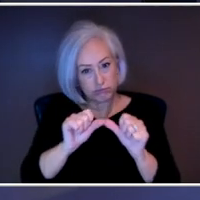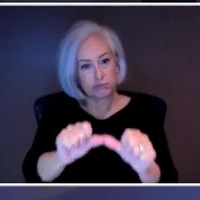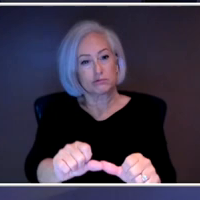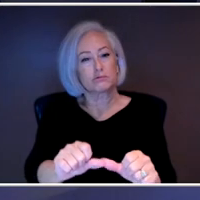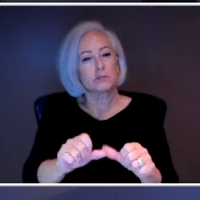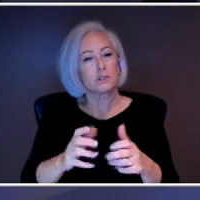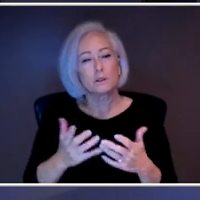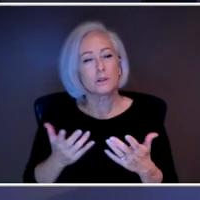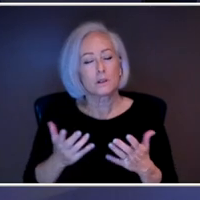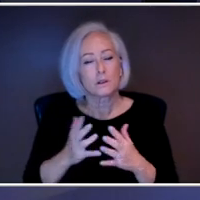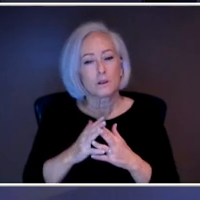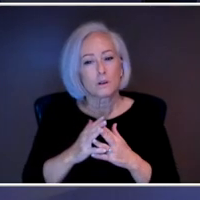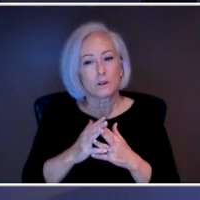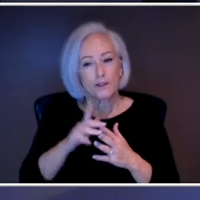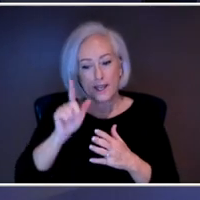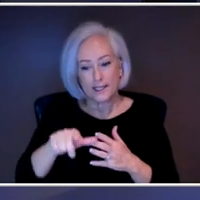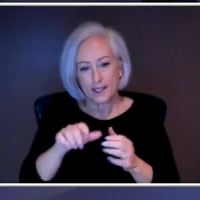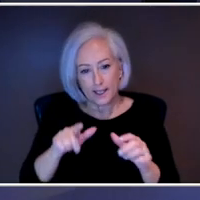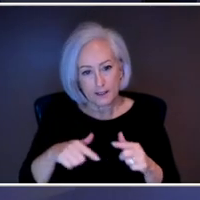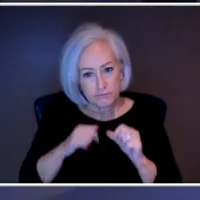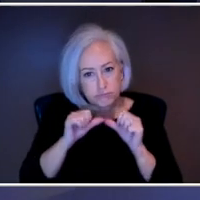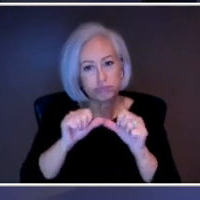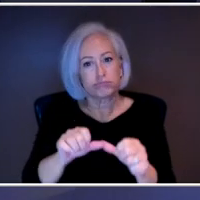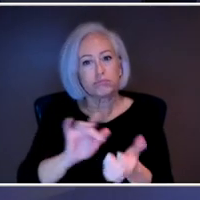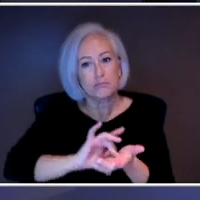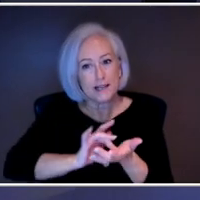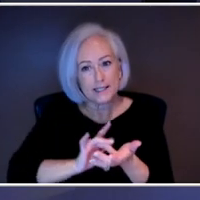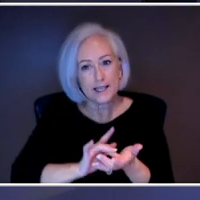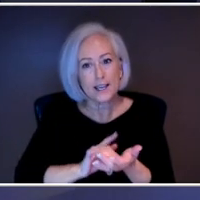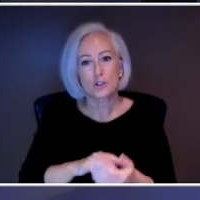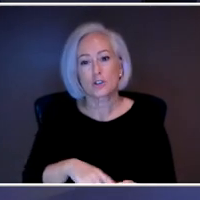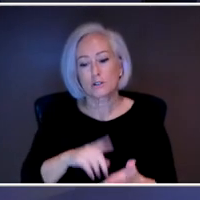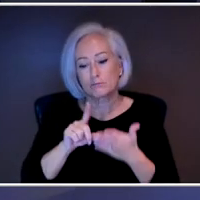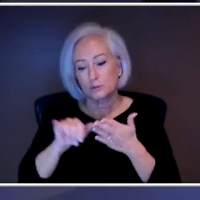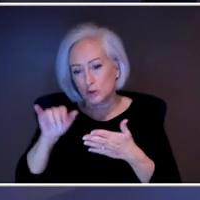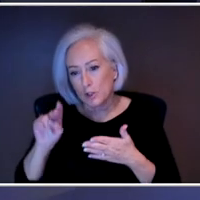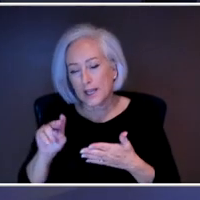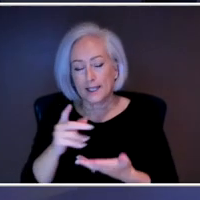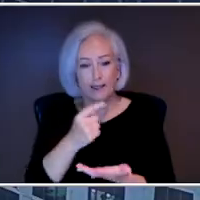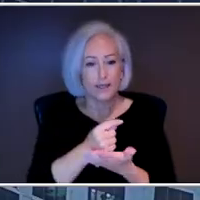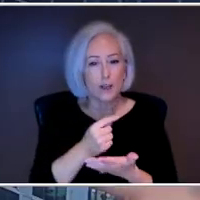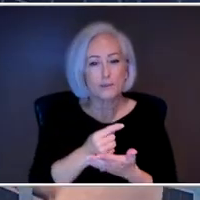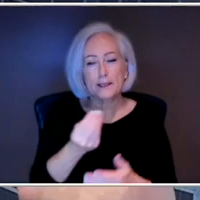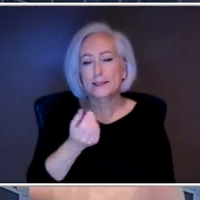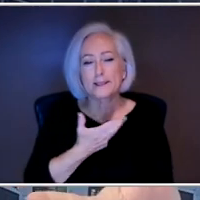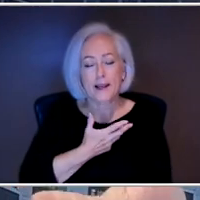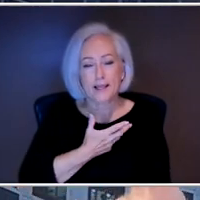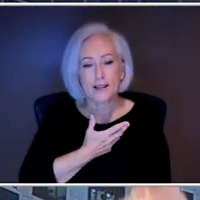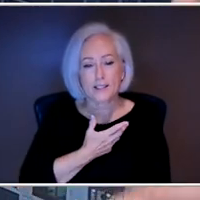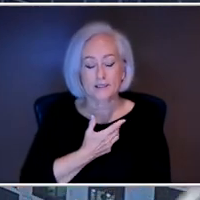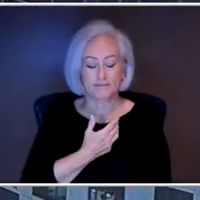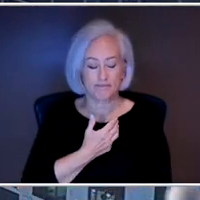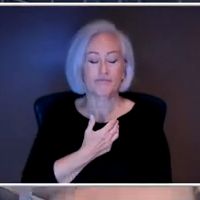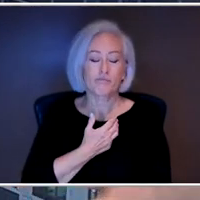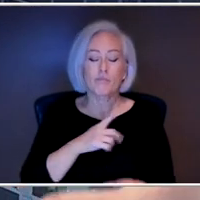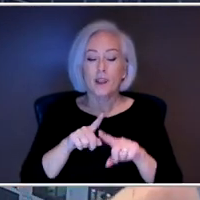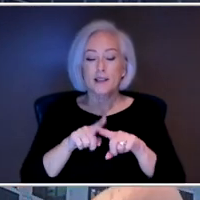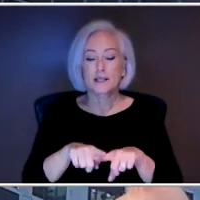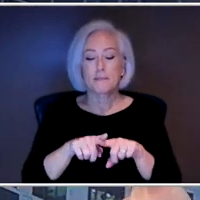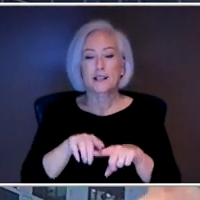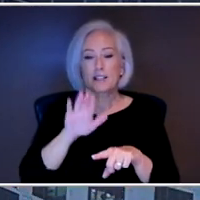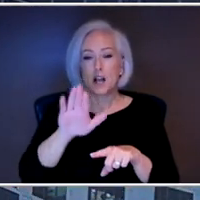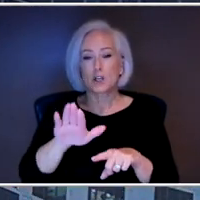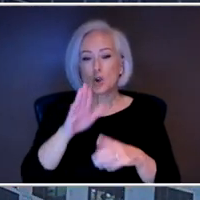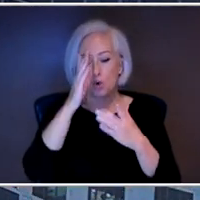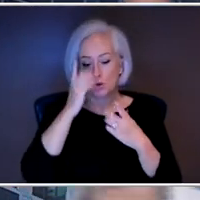lifelong medication and therapy and have to have check-ins. Tell us about that. Yeah. So it really depends on where you're at in your depressive stage. So the more depressive episodes